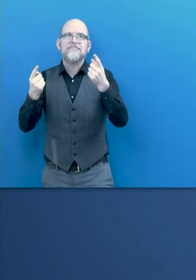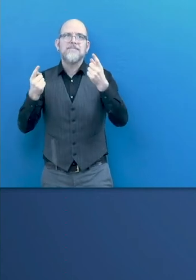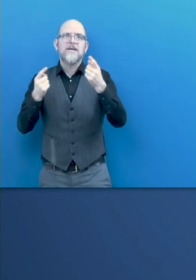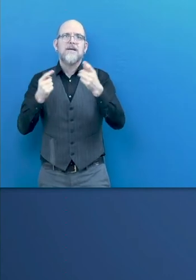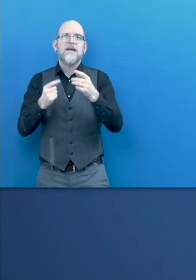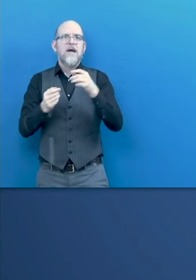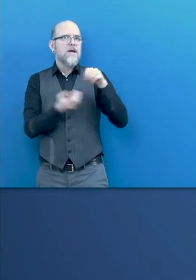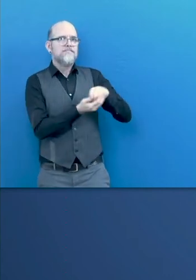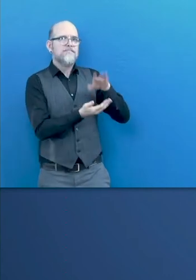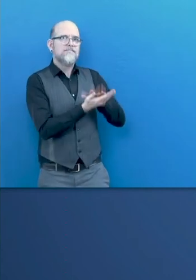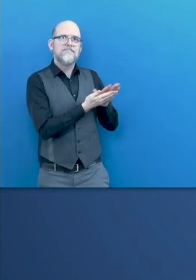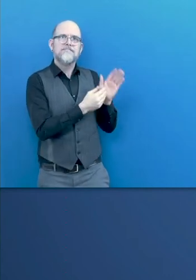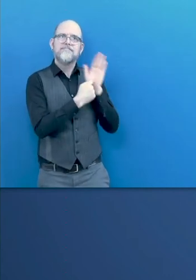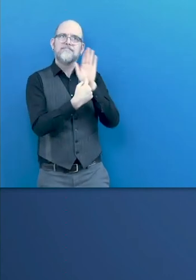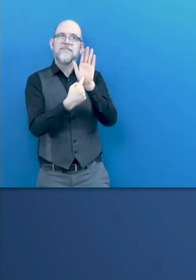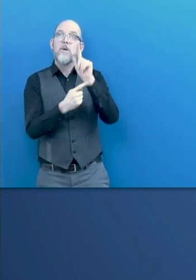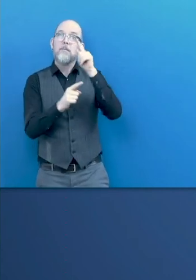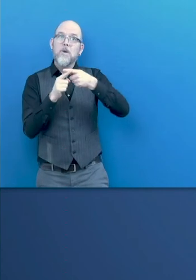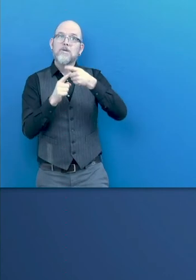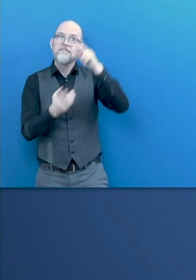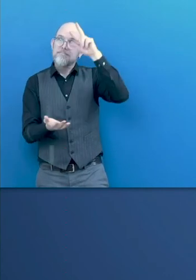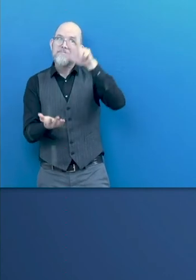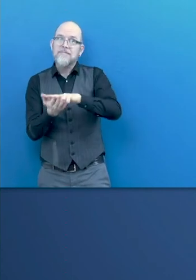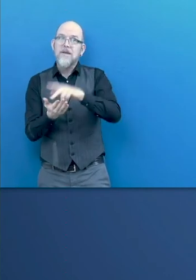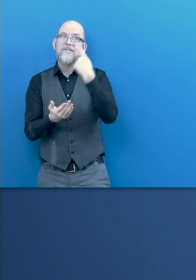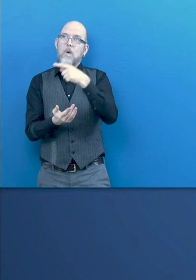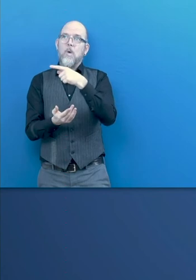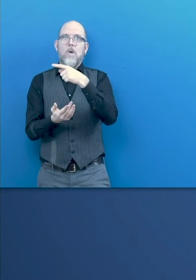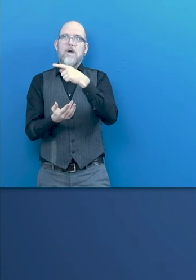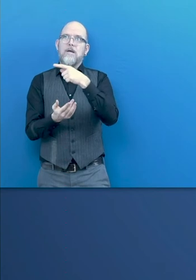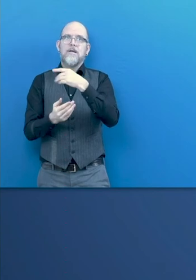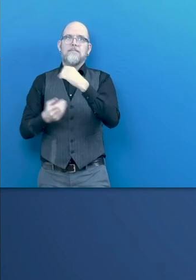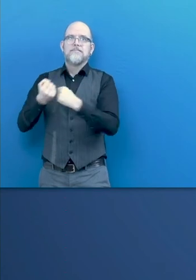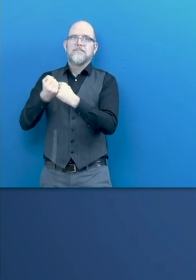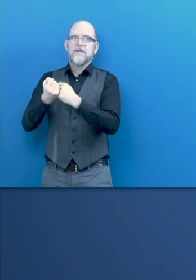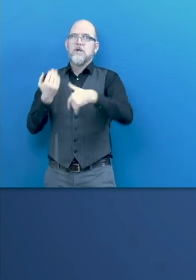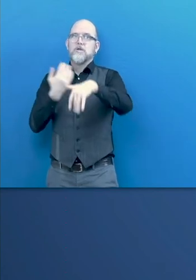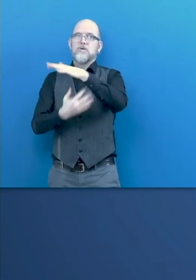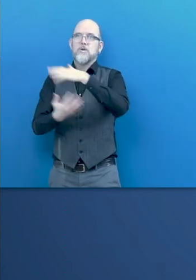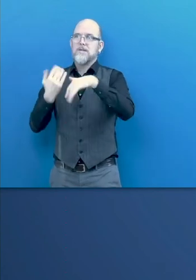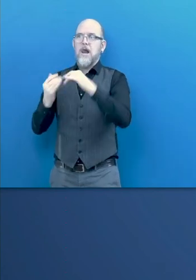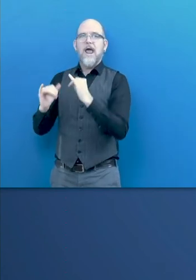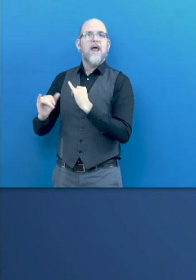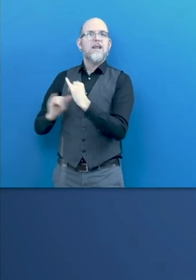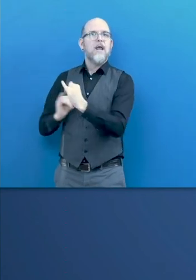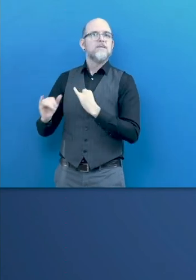report as well as the recognition of the centrality of social dialogue. I would like to thank